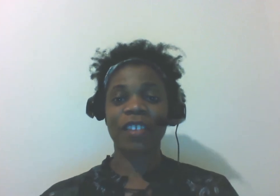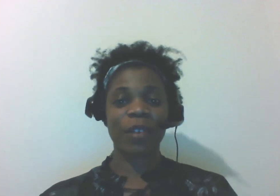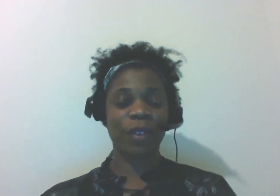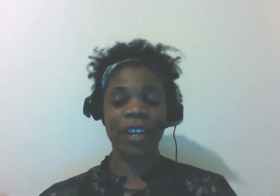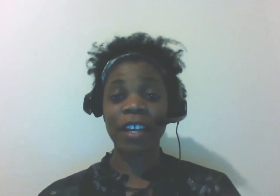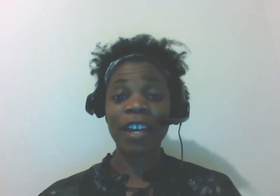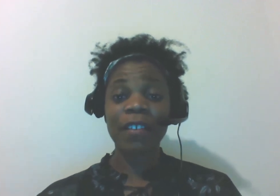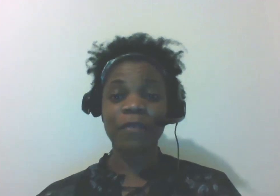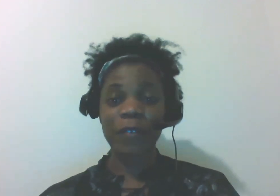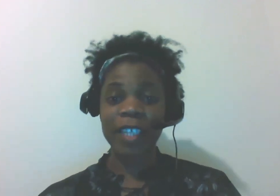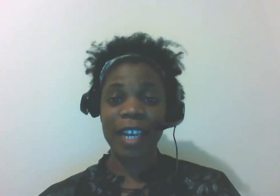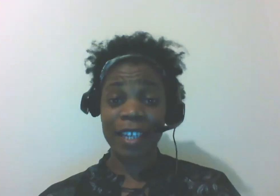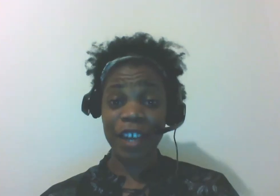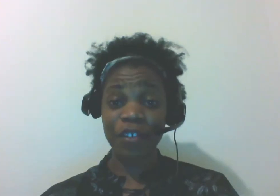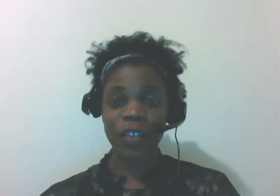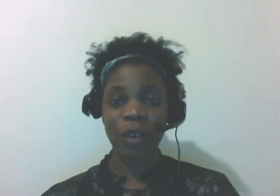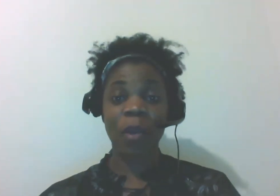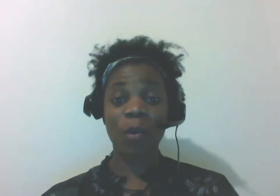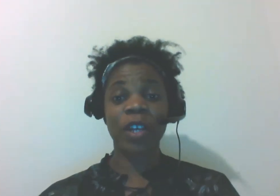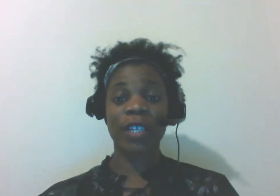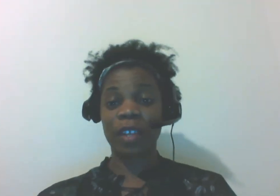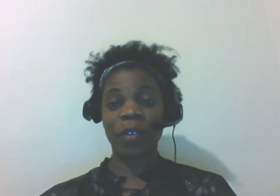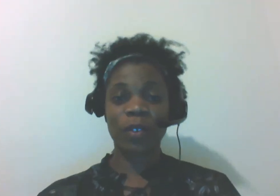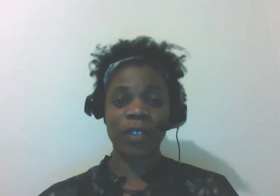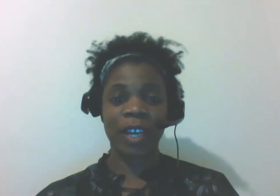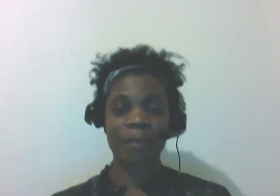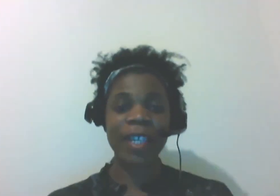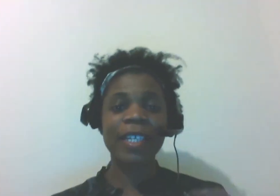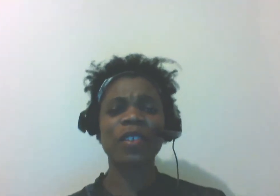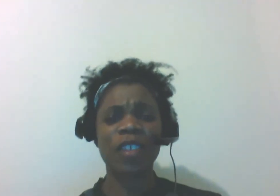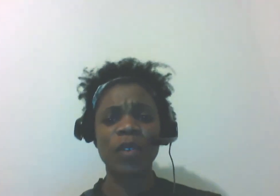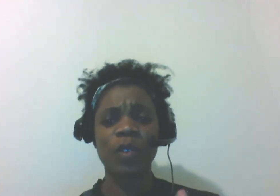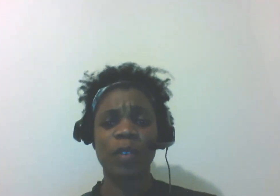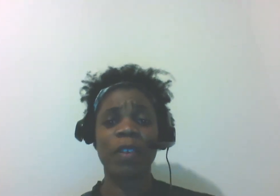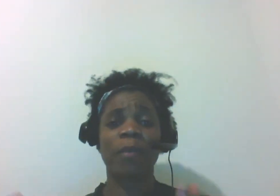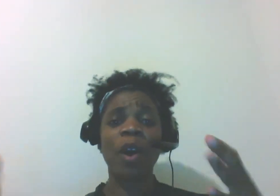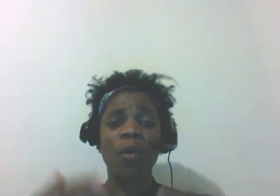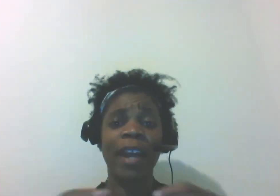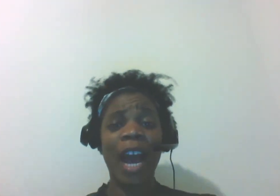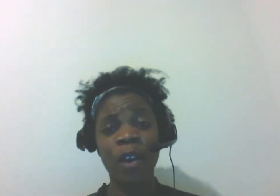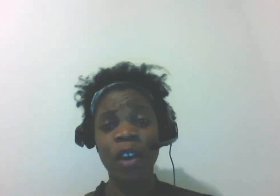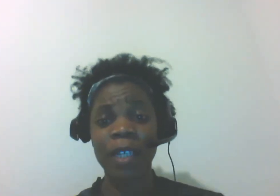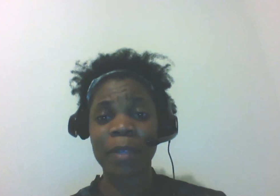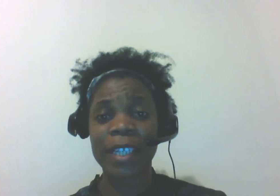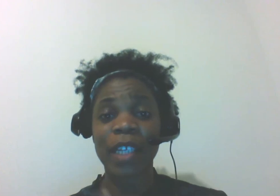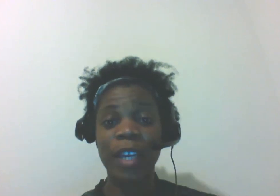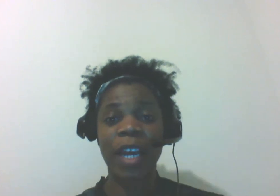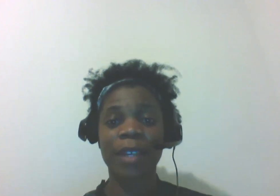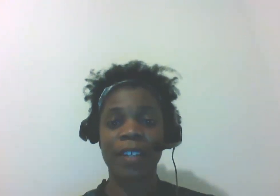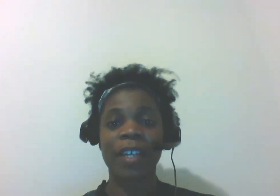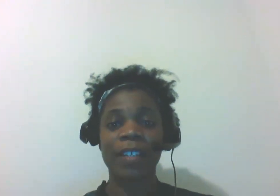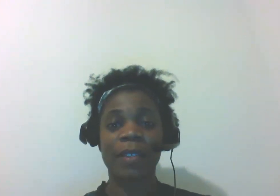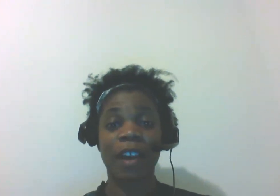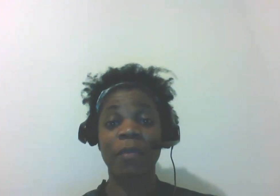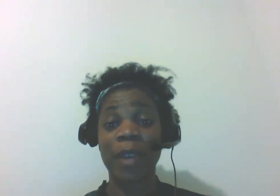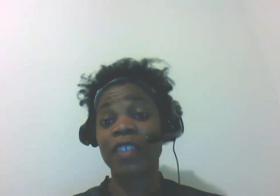a regional organization and we are in 15 sided countries. So our work is within all those sectors. So just also to speak from what our commitment as we